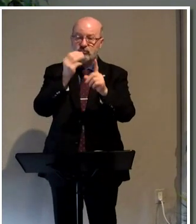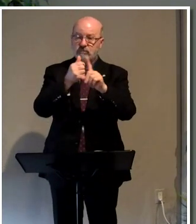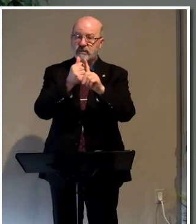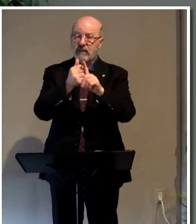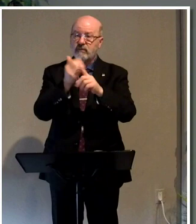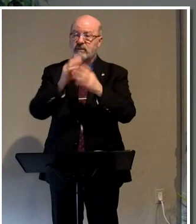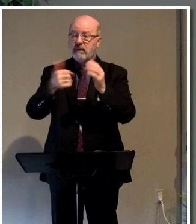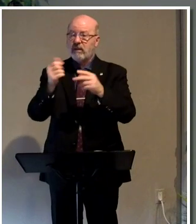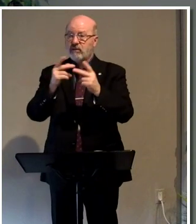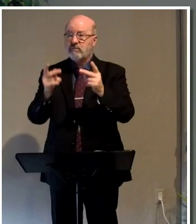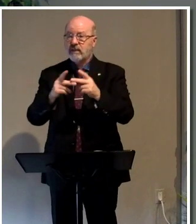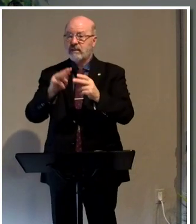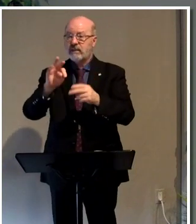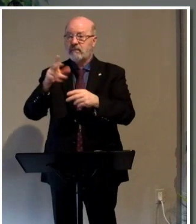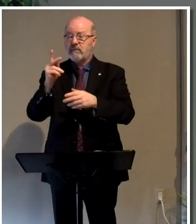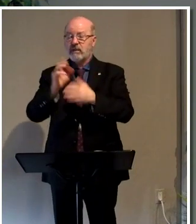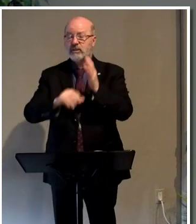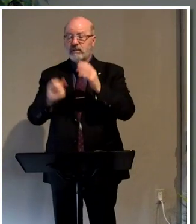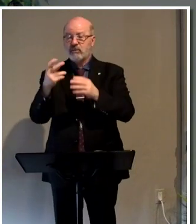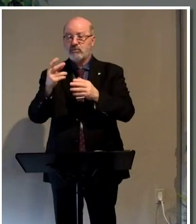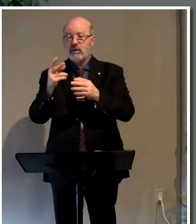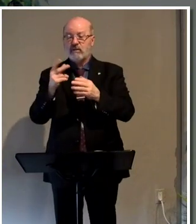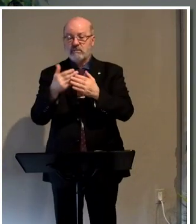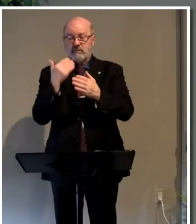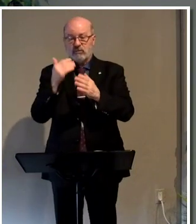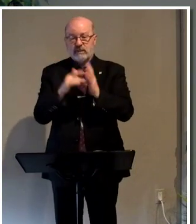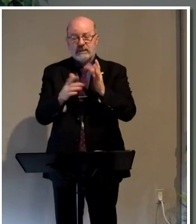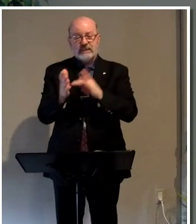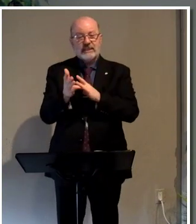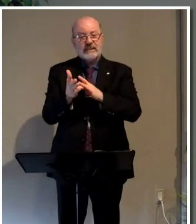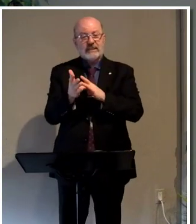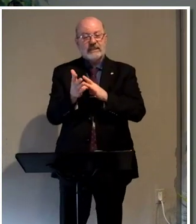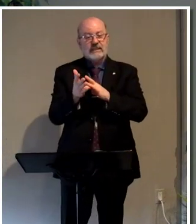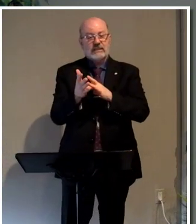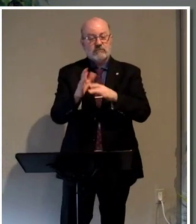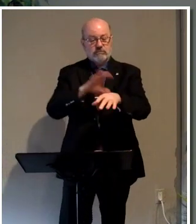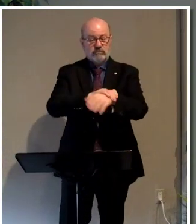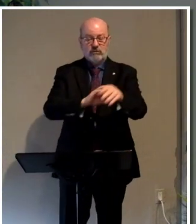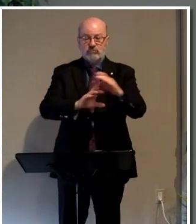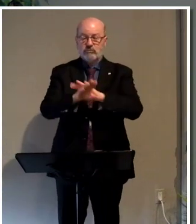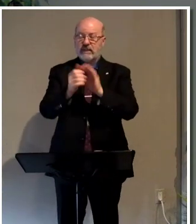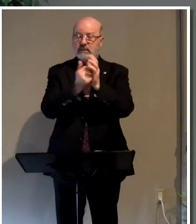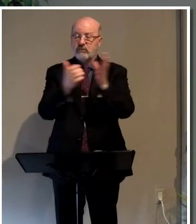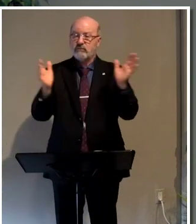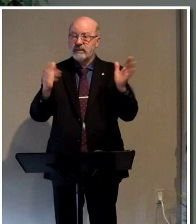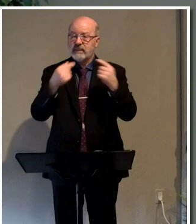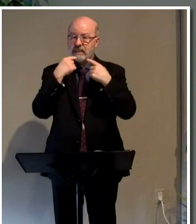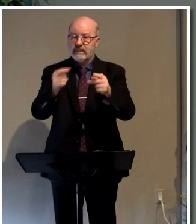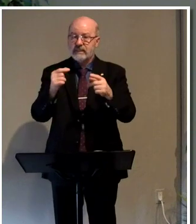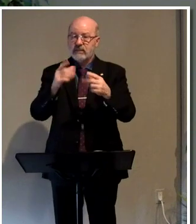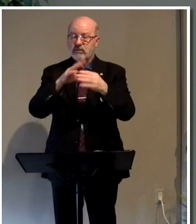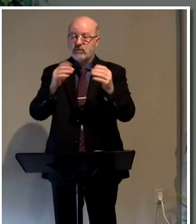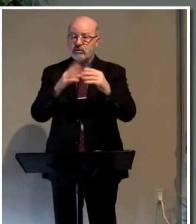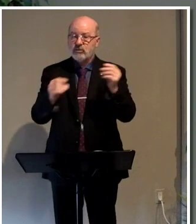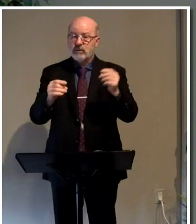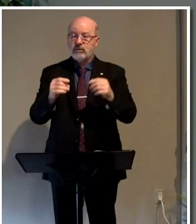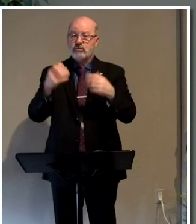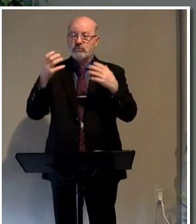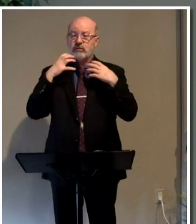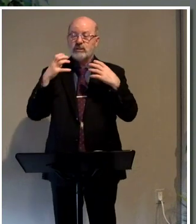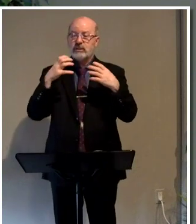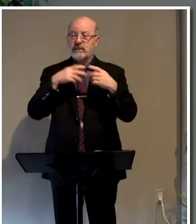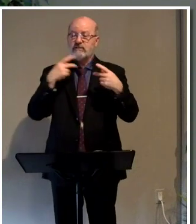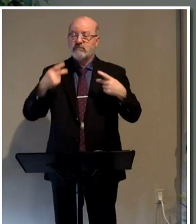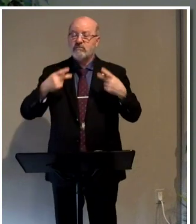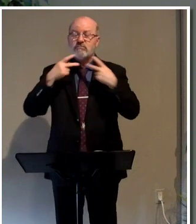a couple other places. In Mark chapter 12, shortly before Jesus arrest and crucifixion, he tells the parable to the chief priests and